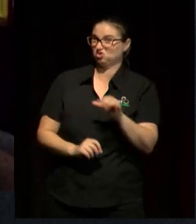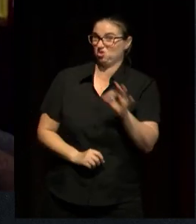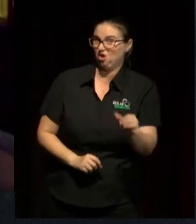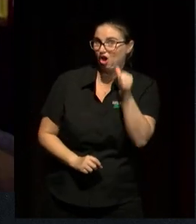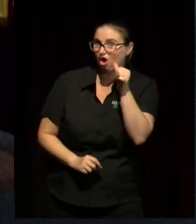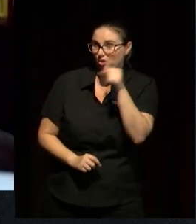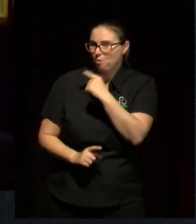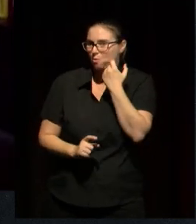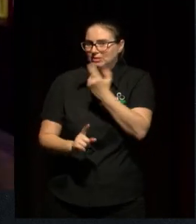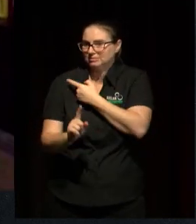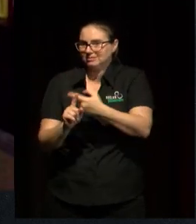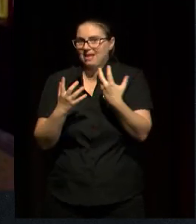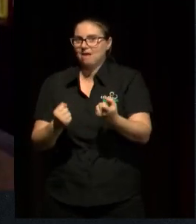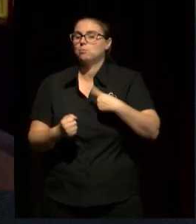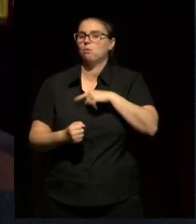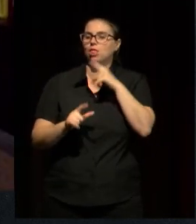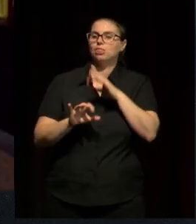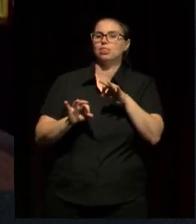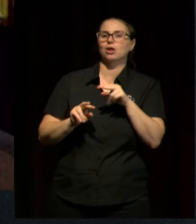they've always been around. We just haven't noticed.